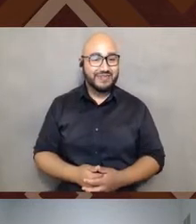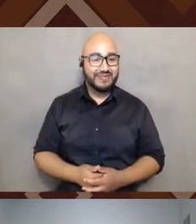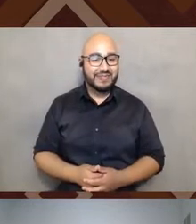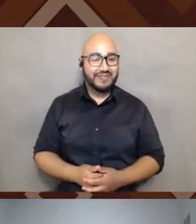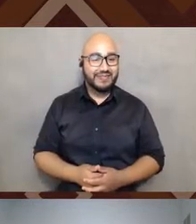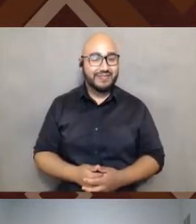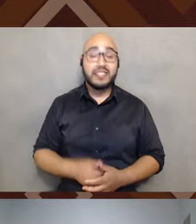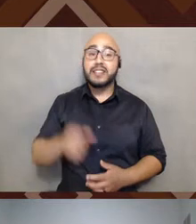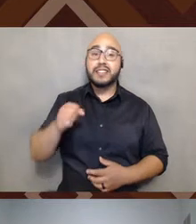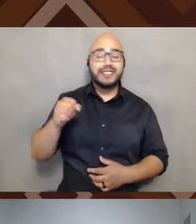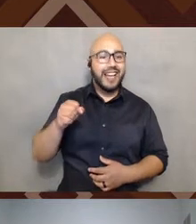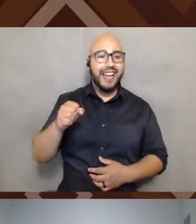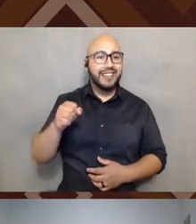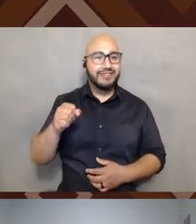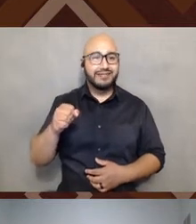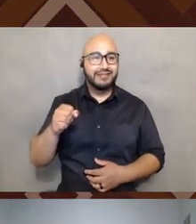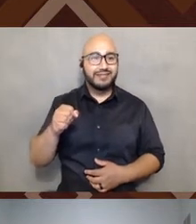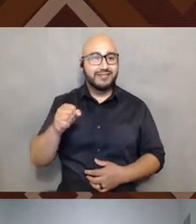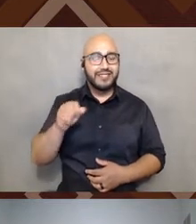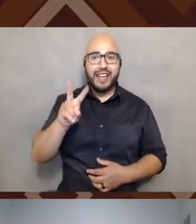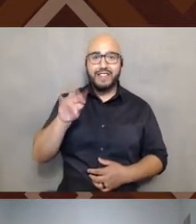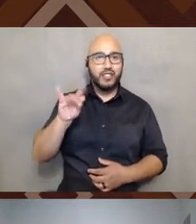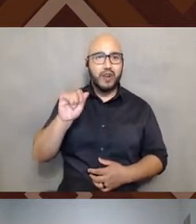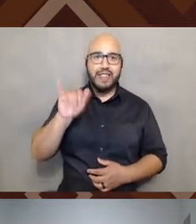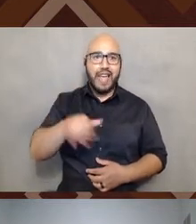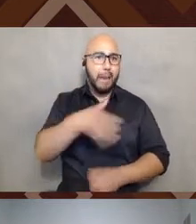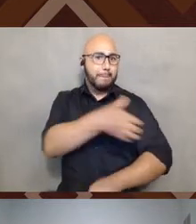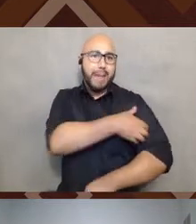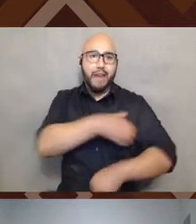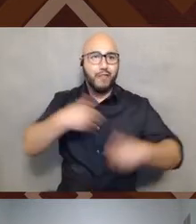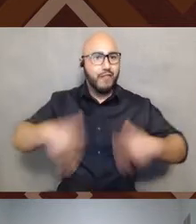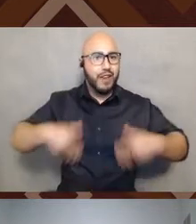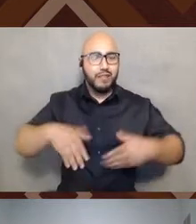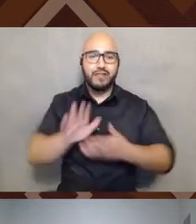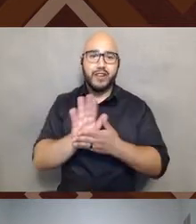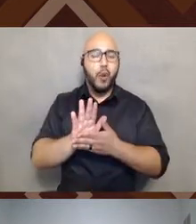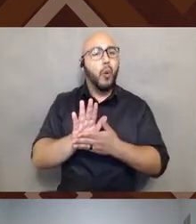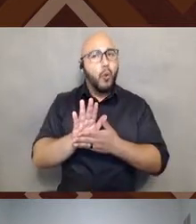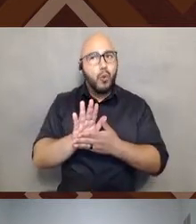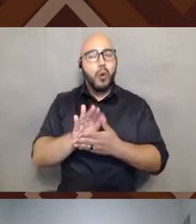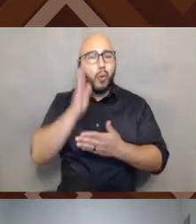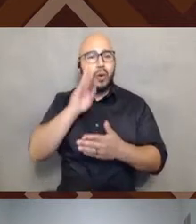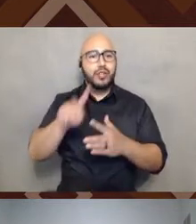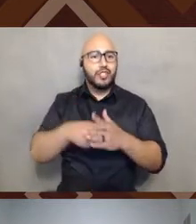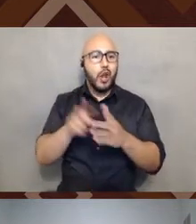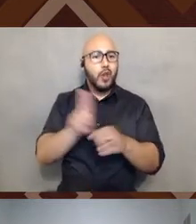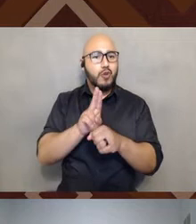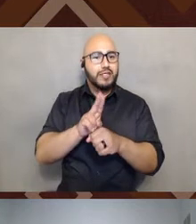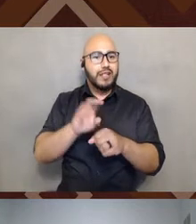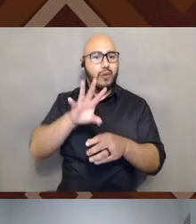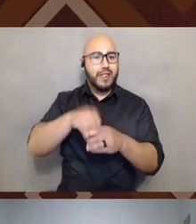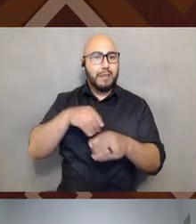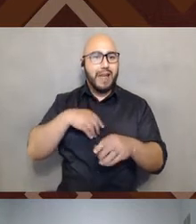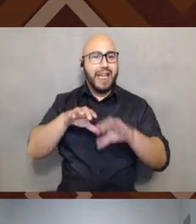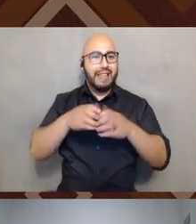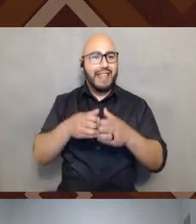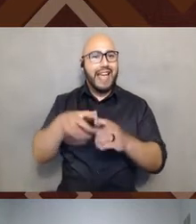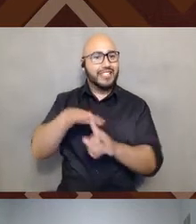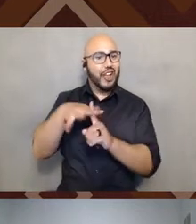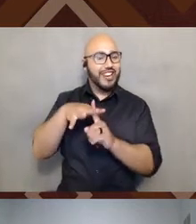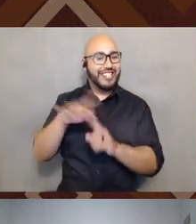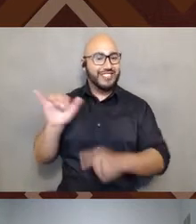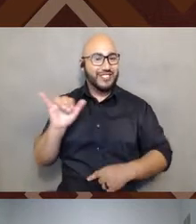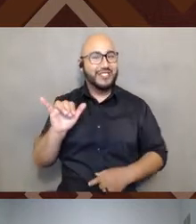Yeah, that was, you know, it's a really powerful video. I think it's something that I might, you know, start using, uh, within, within my class contexts as well.